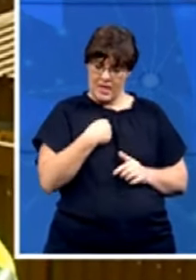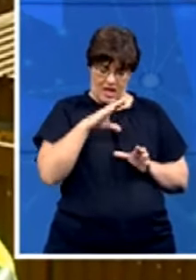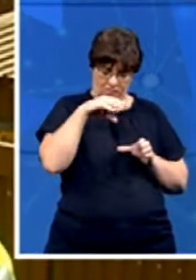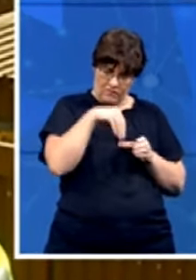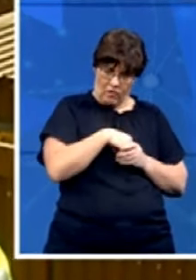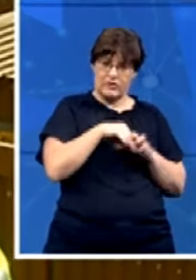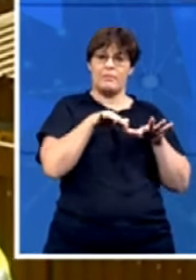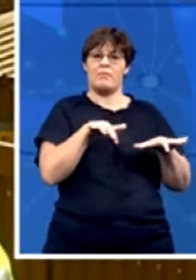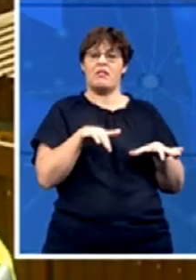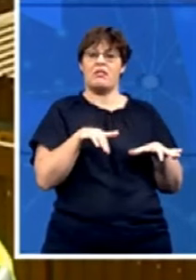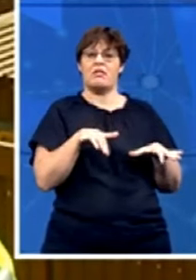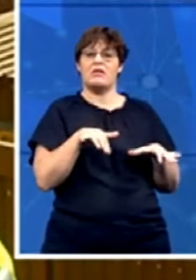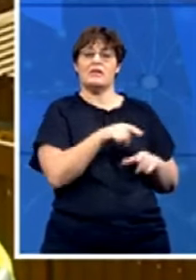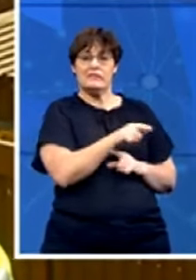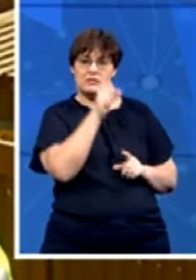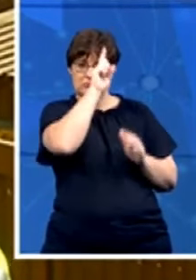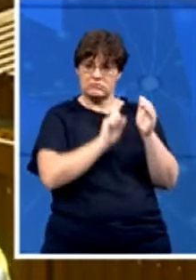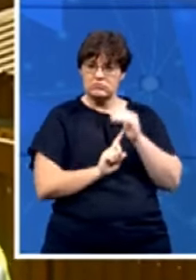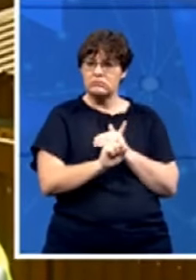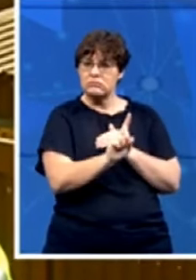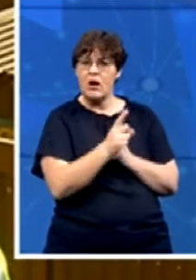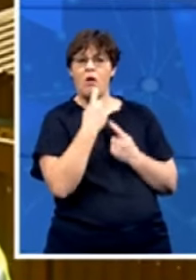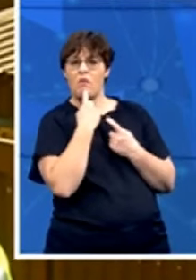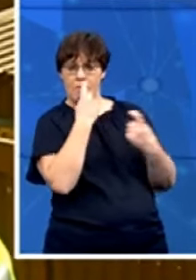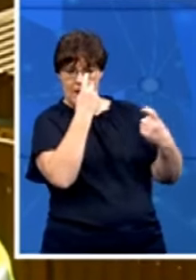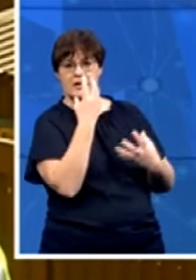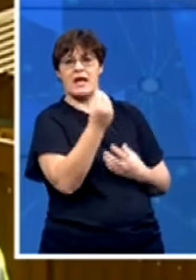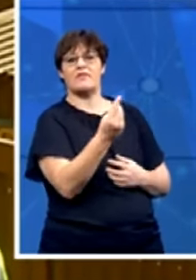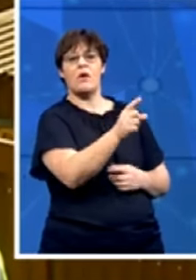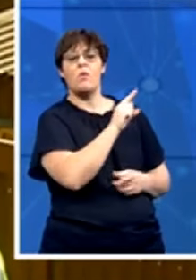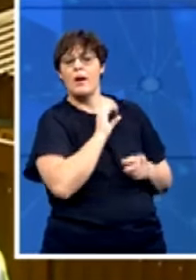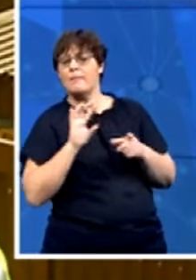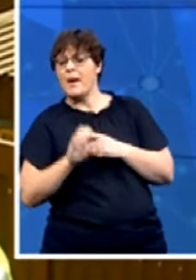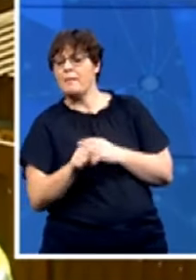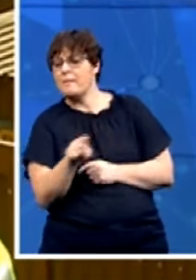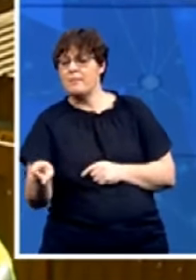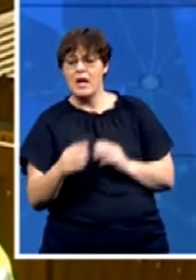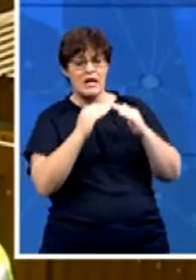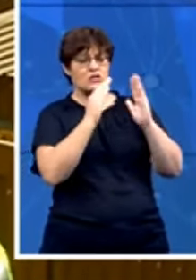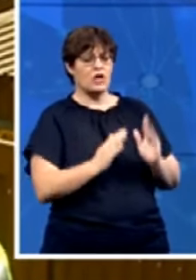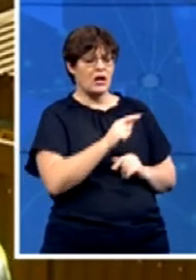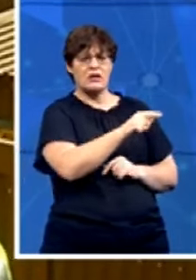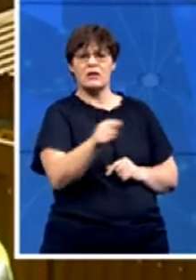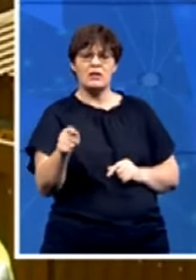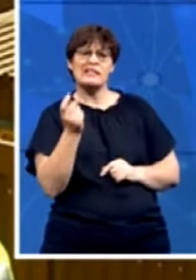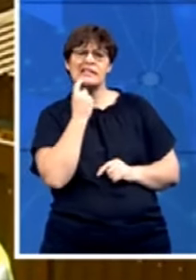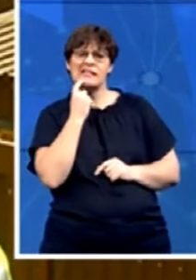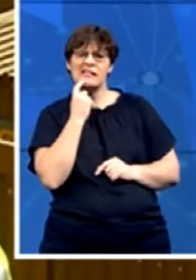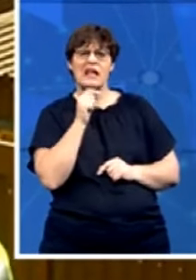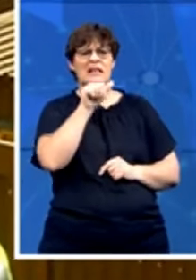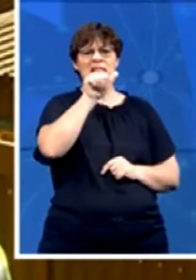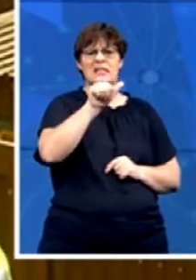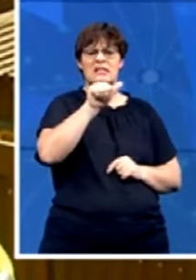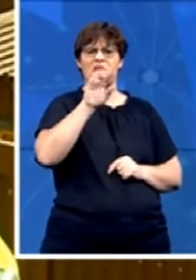to initially lay a complaint after discovering that each cheque here cost about 64,000 rent now they then